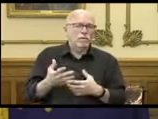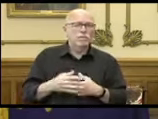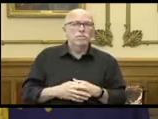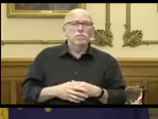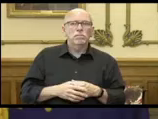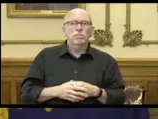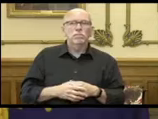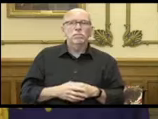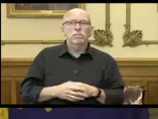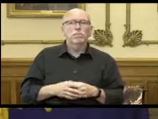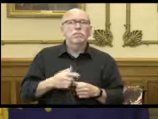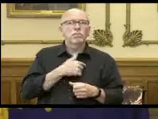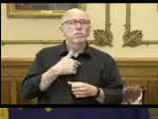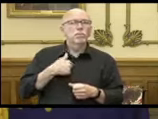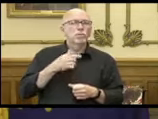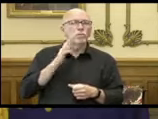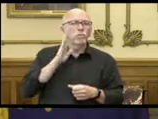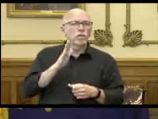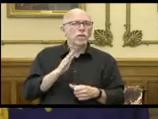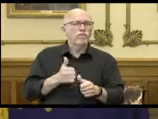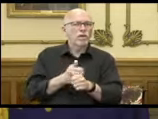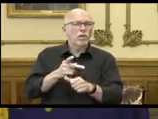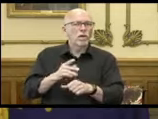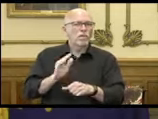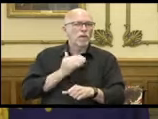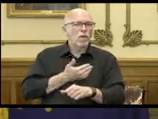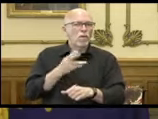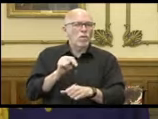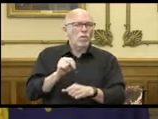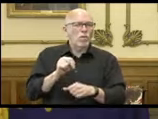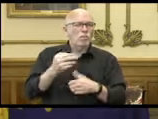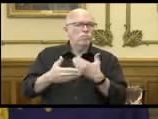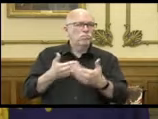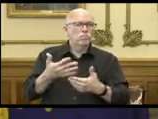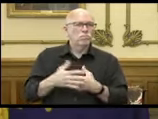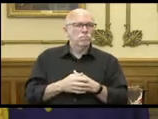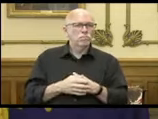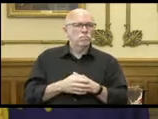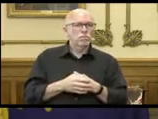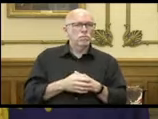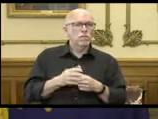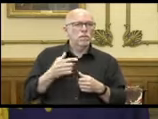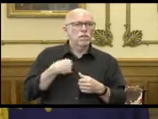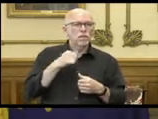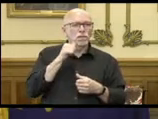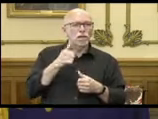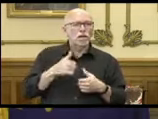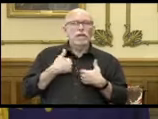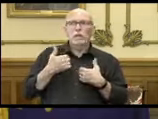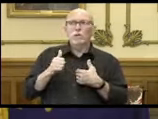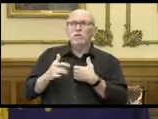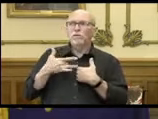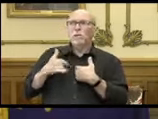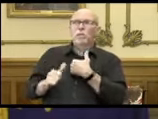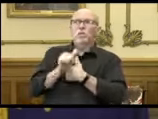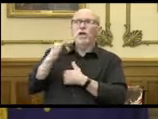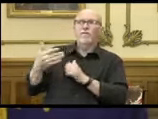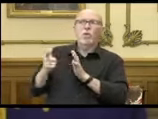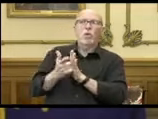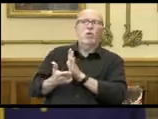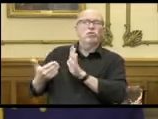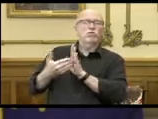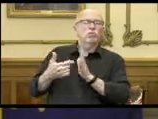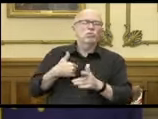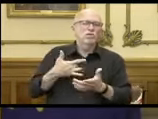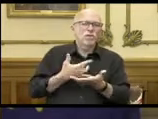We'll follow up on our own convictions. I won't live under the threat of a lawsuit. We feel very comfortable